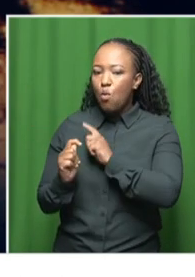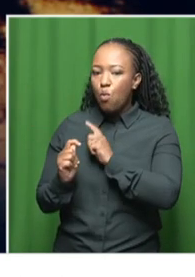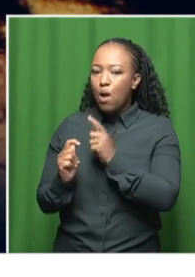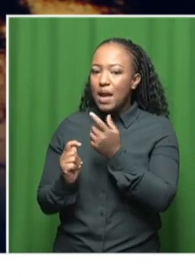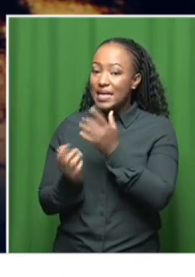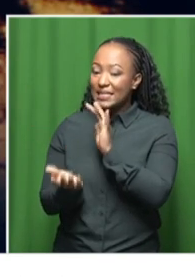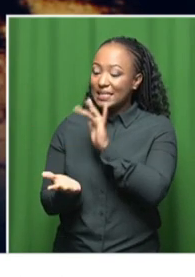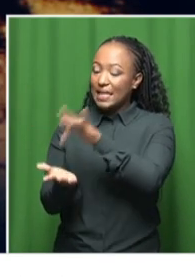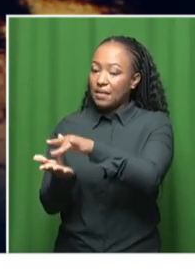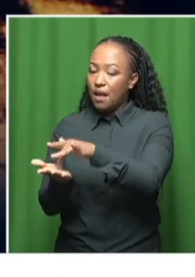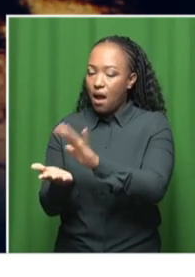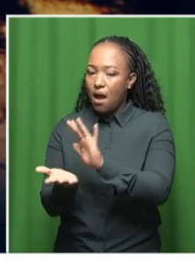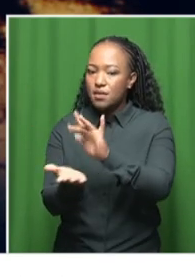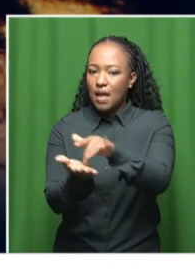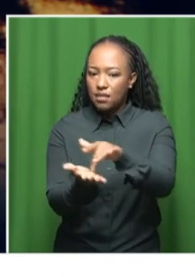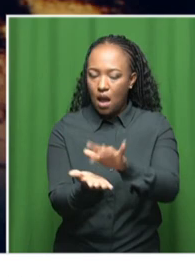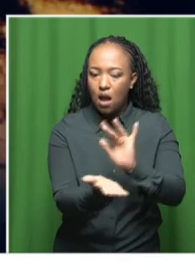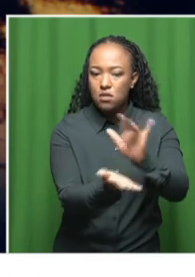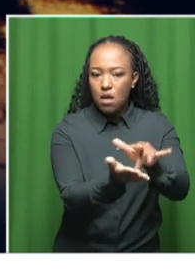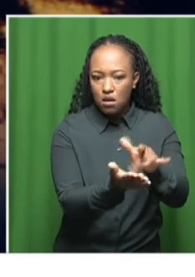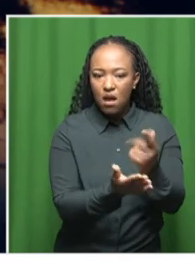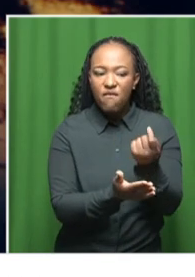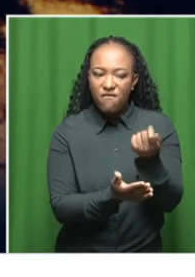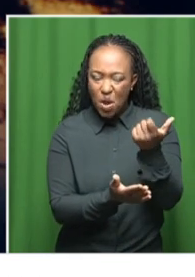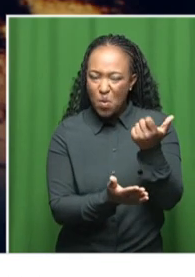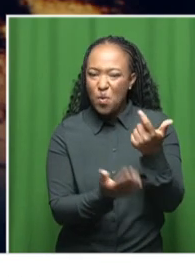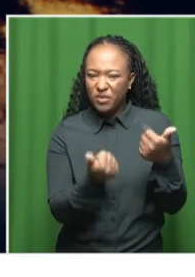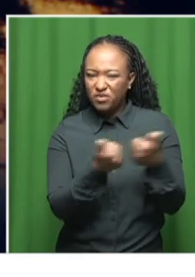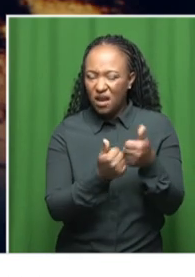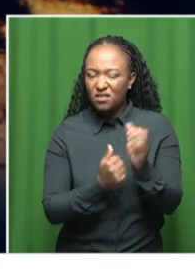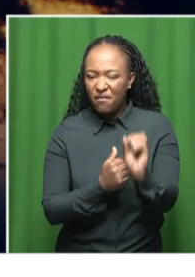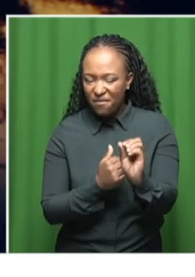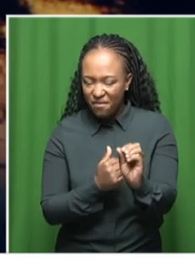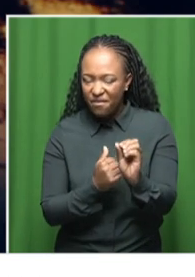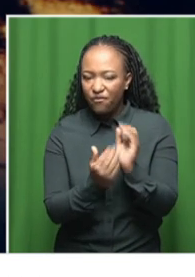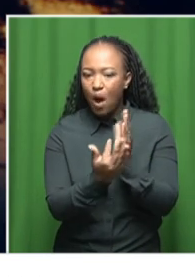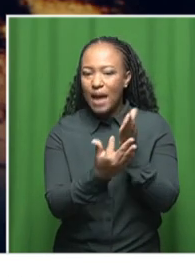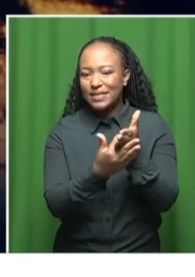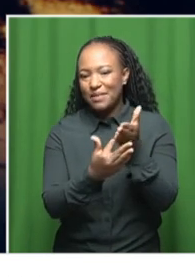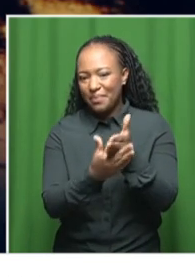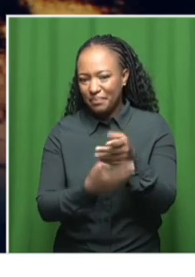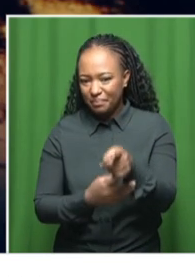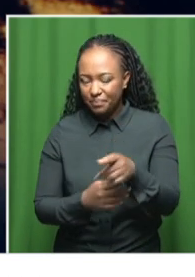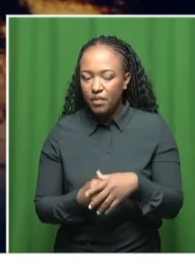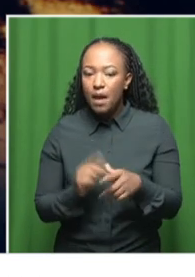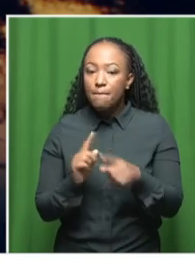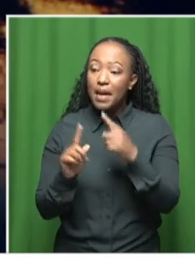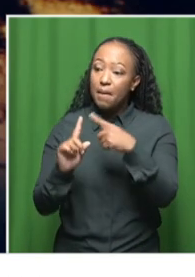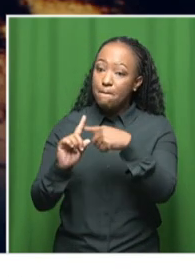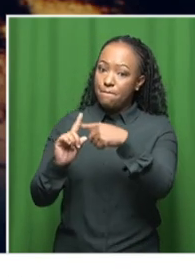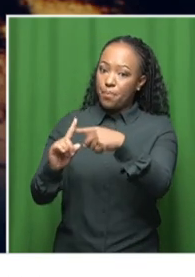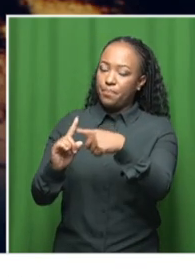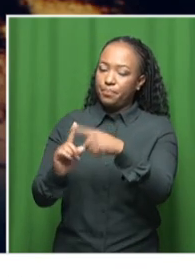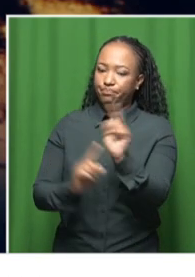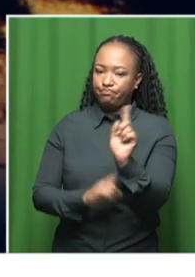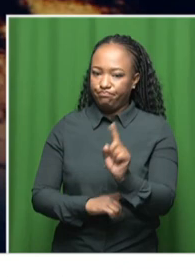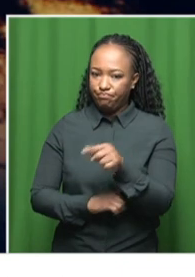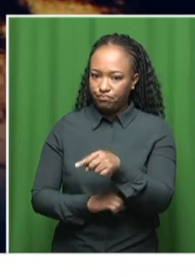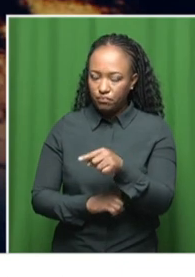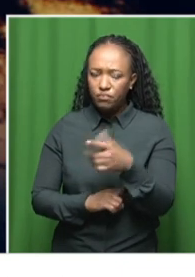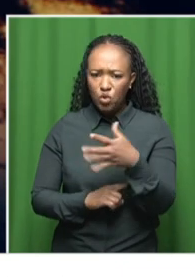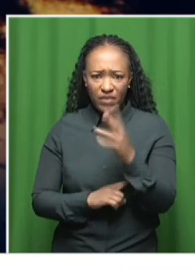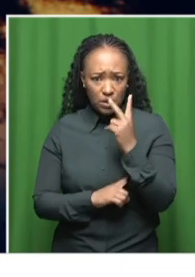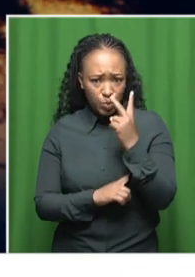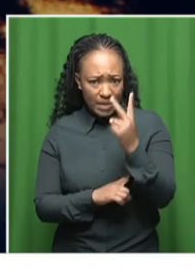centers. I mean, the accessibility is still a problem. But I think what was positive there was that we could actually